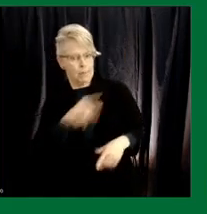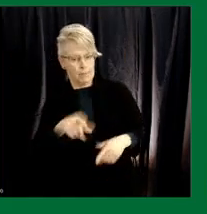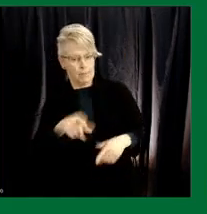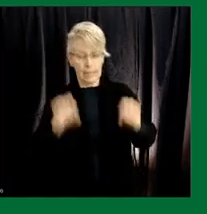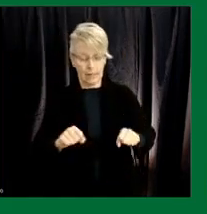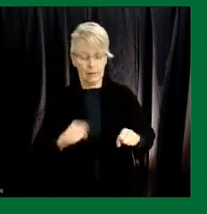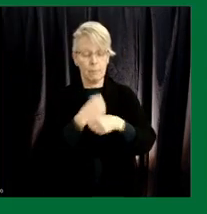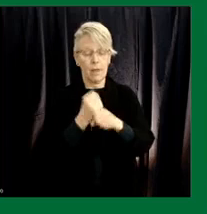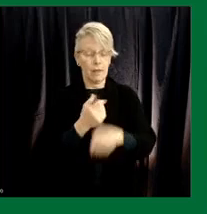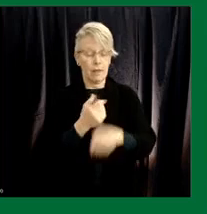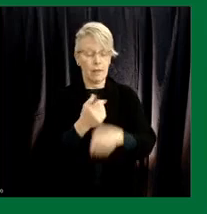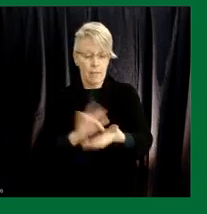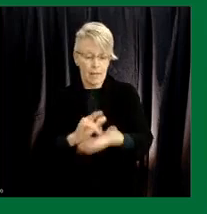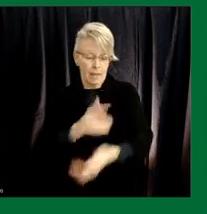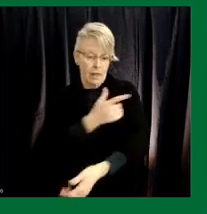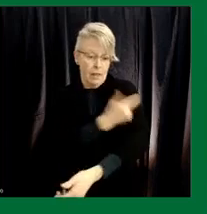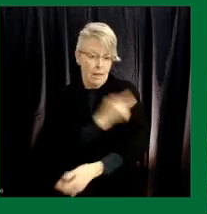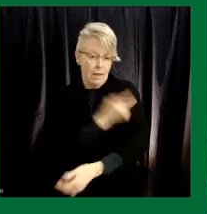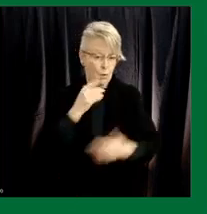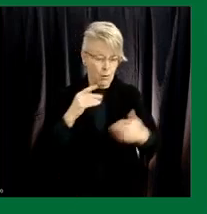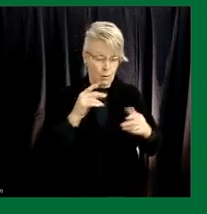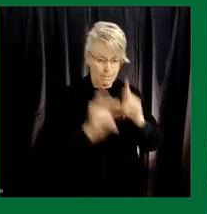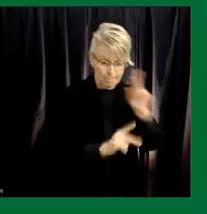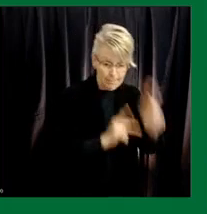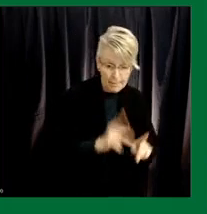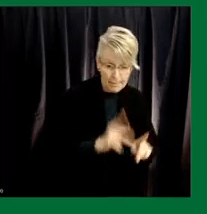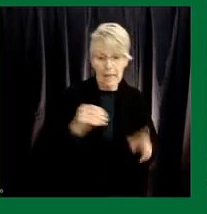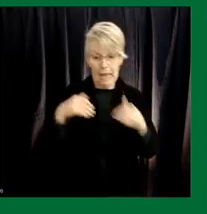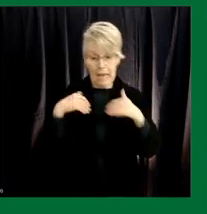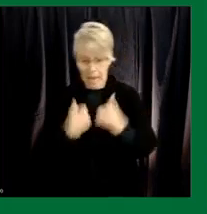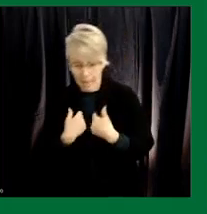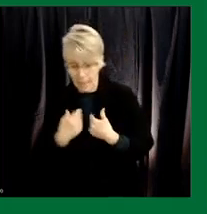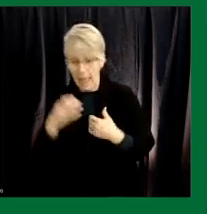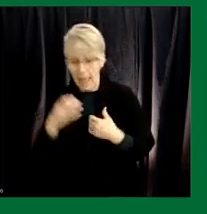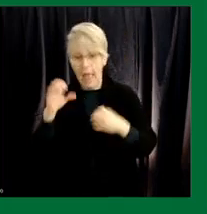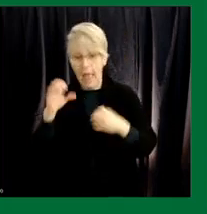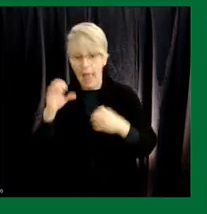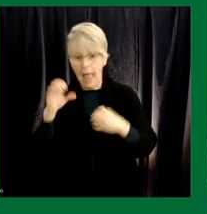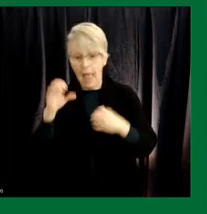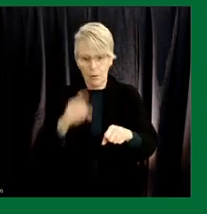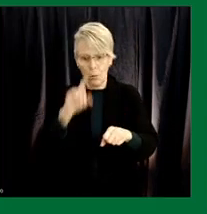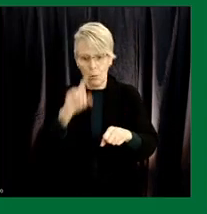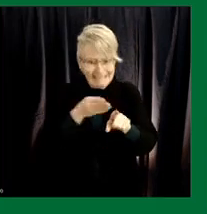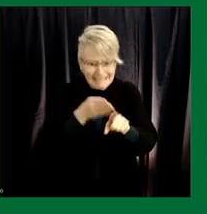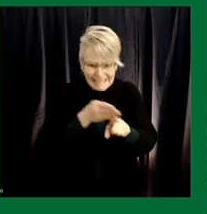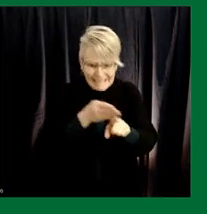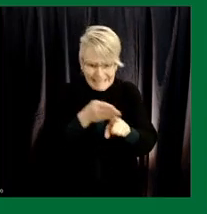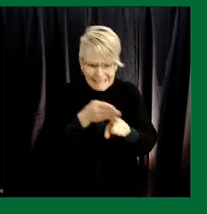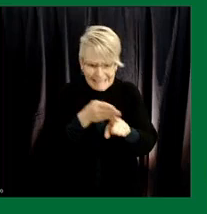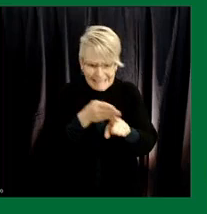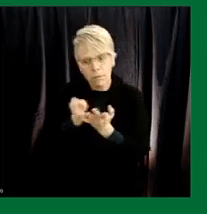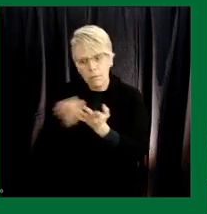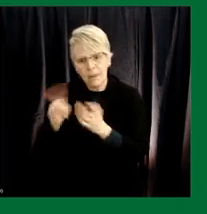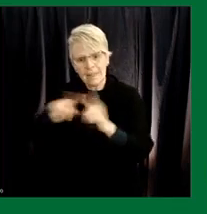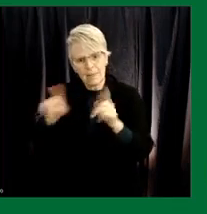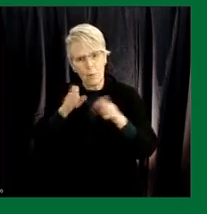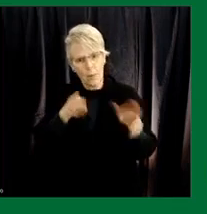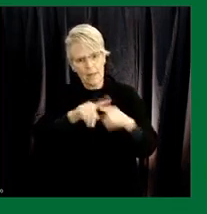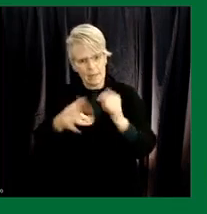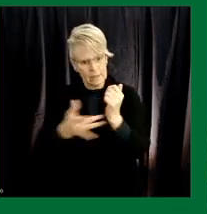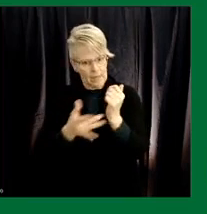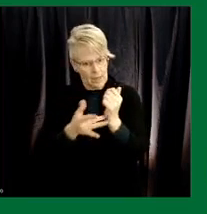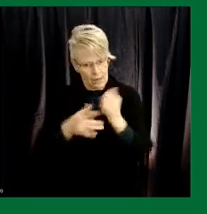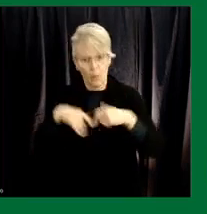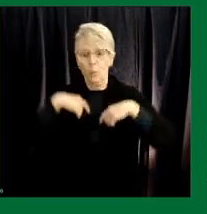vaccines there but we can also make different vaccine technologies in the same facility so of all the vaccines that are currently in development we can